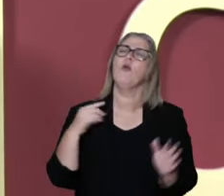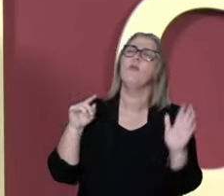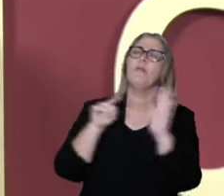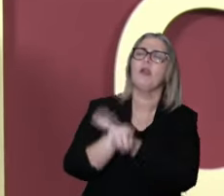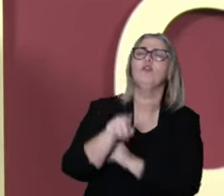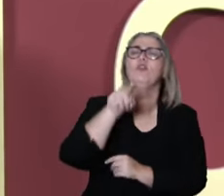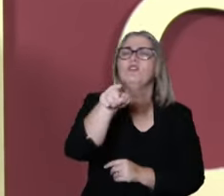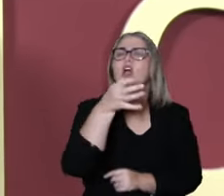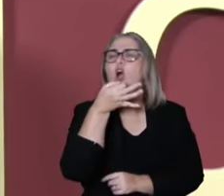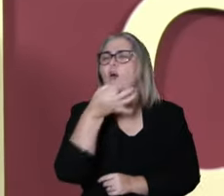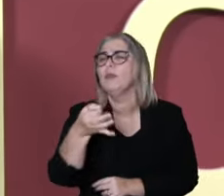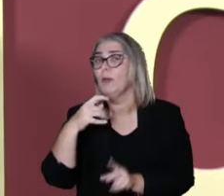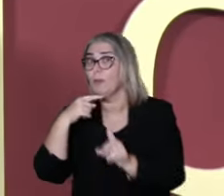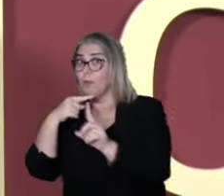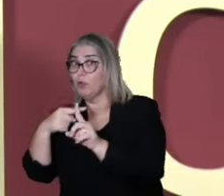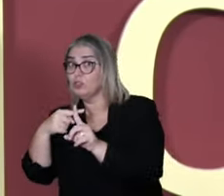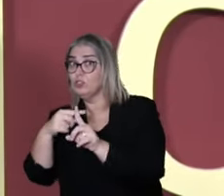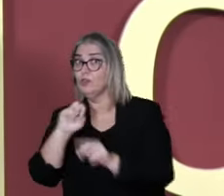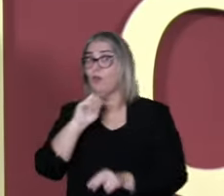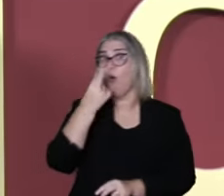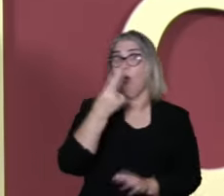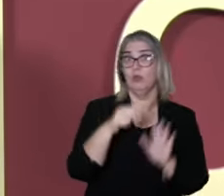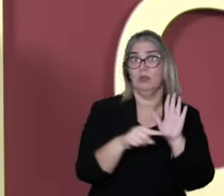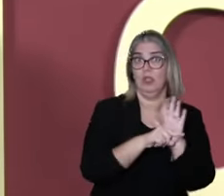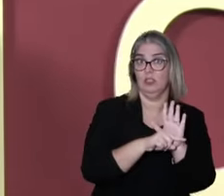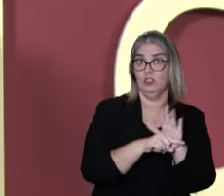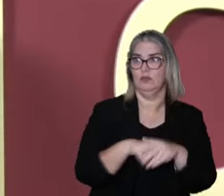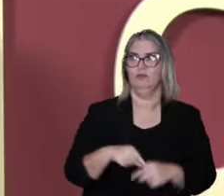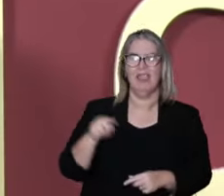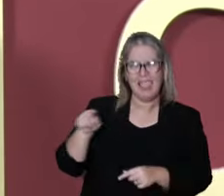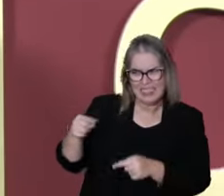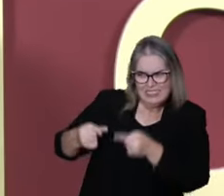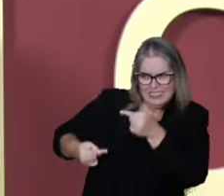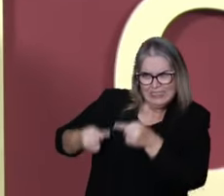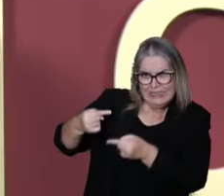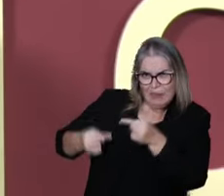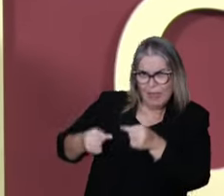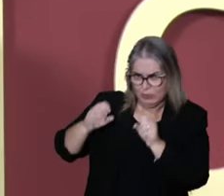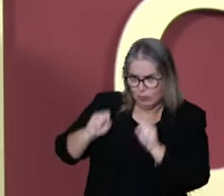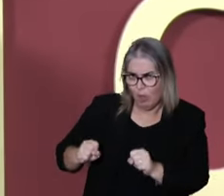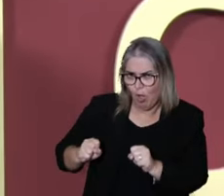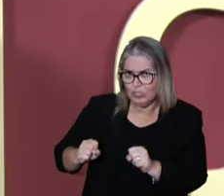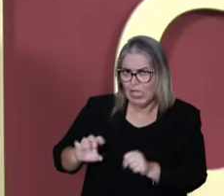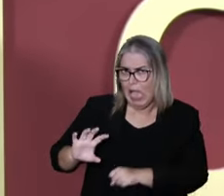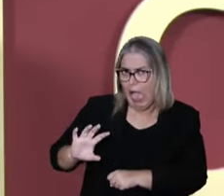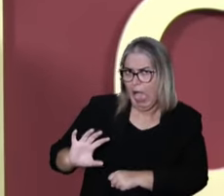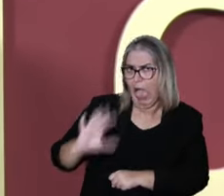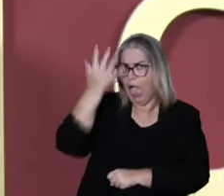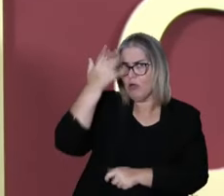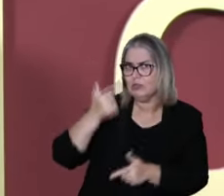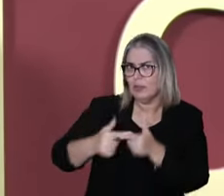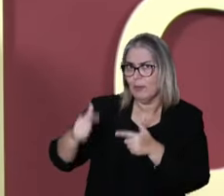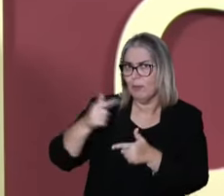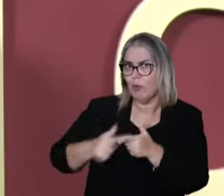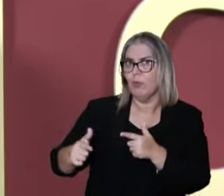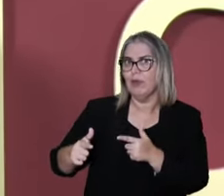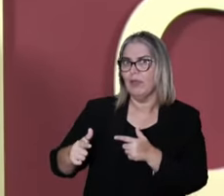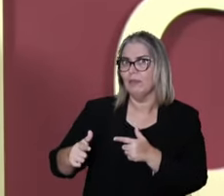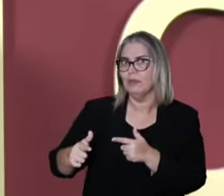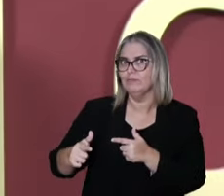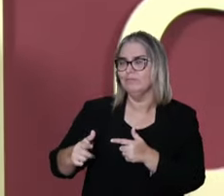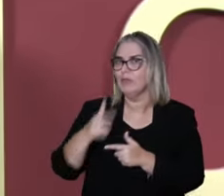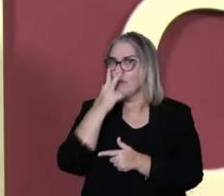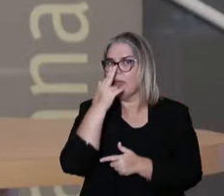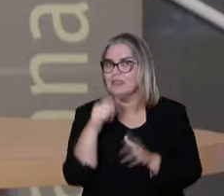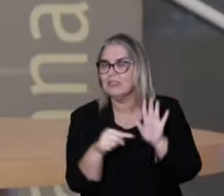And the question is, do you think it's a positive movement or is it a threat? Can we have a debate in a negative condition